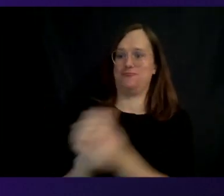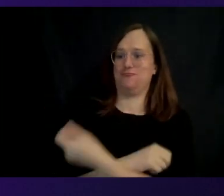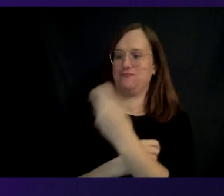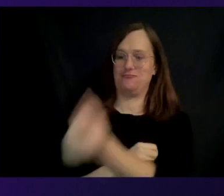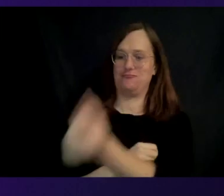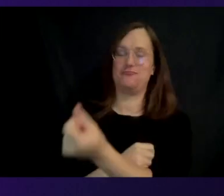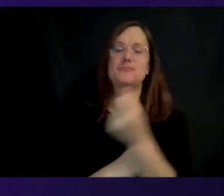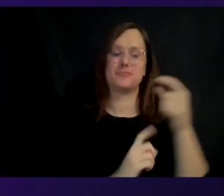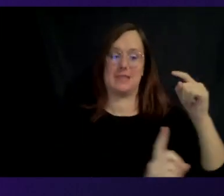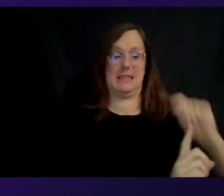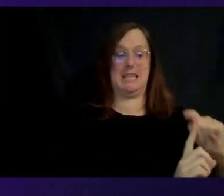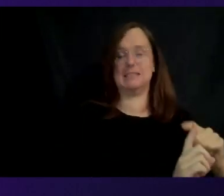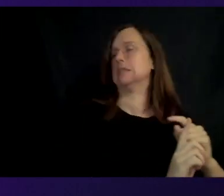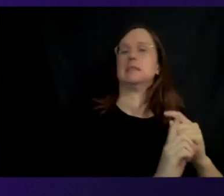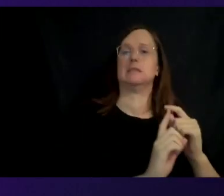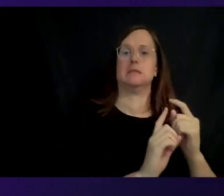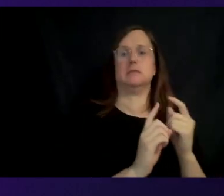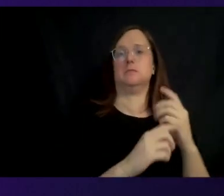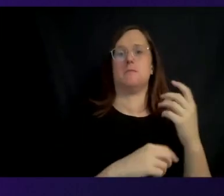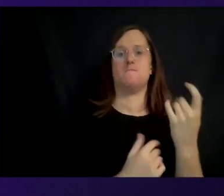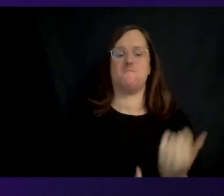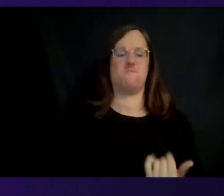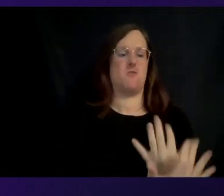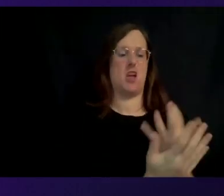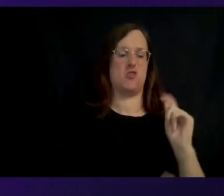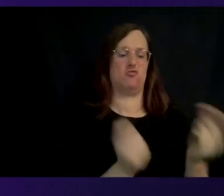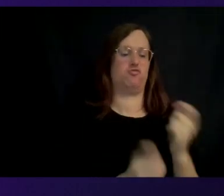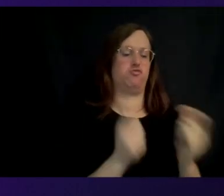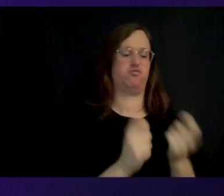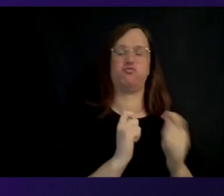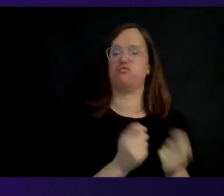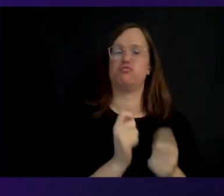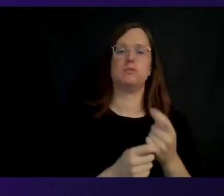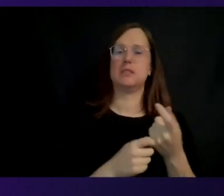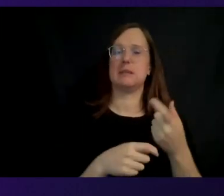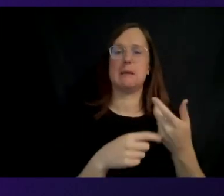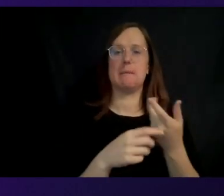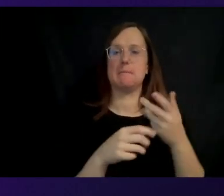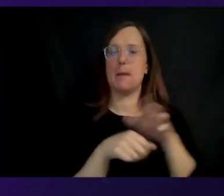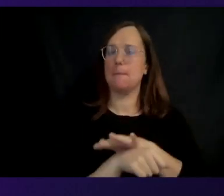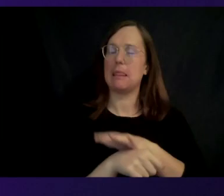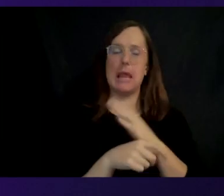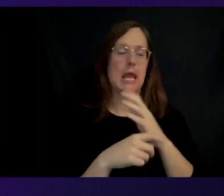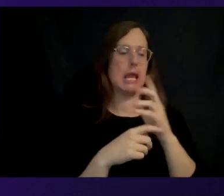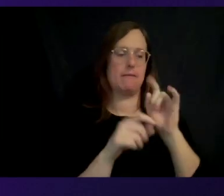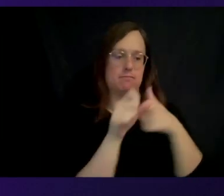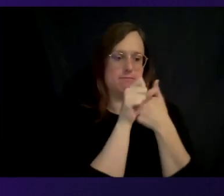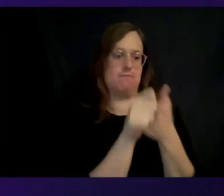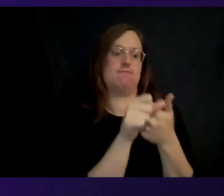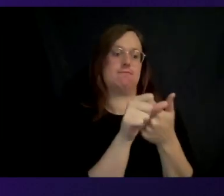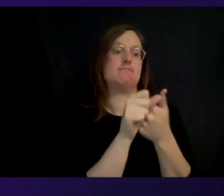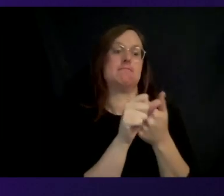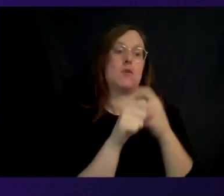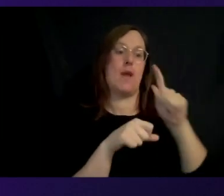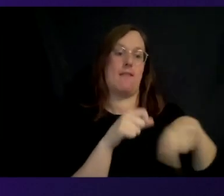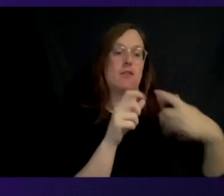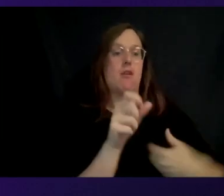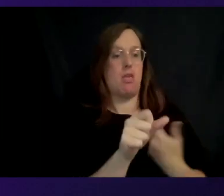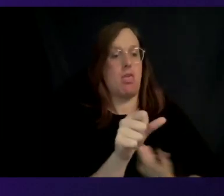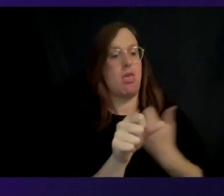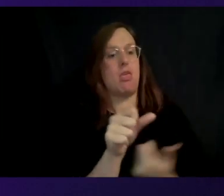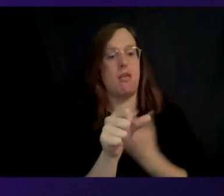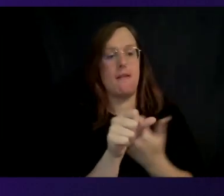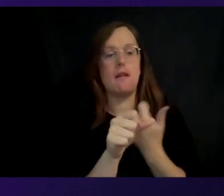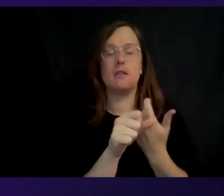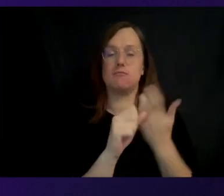on fire, right? It's just a complete state of the art to keep pace. So how do we do that? We're constantly listening. We're